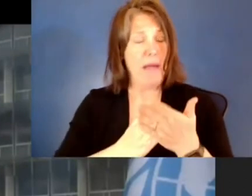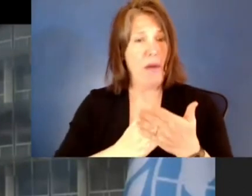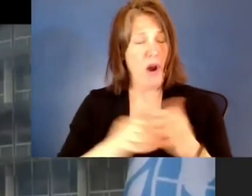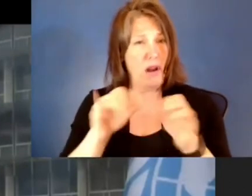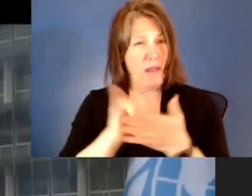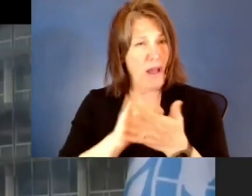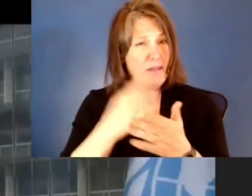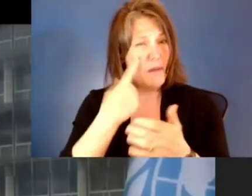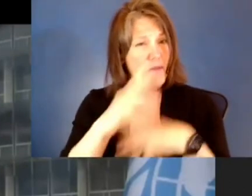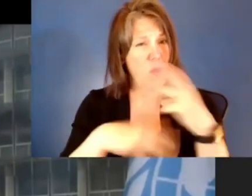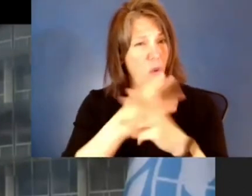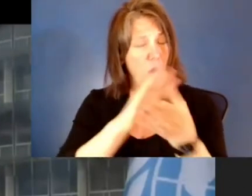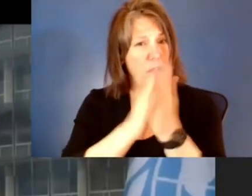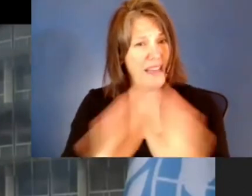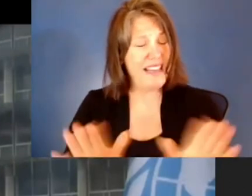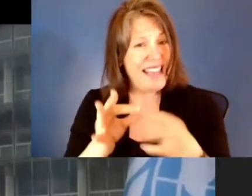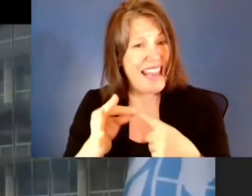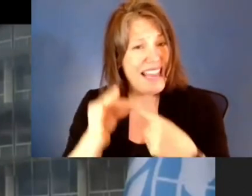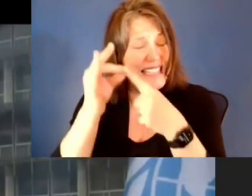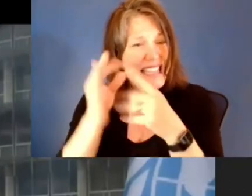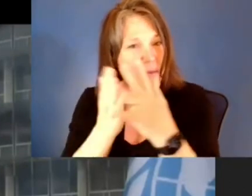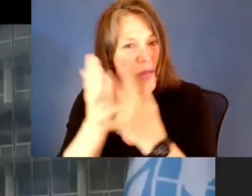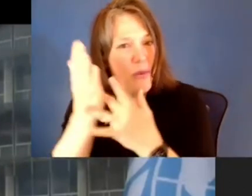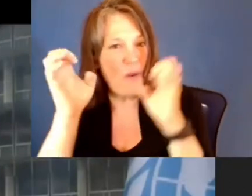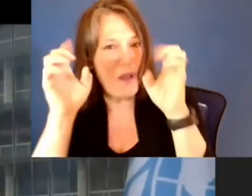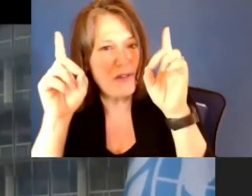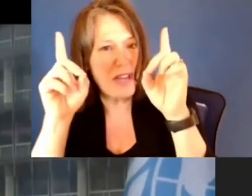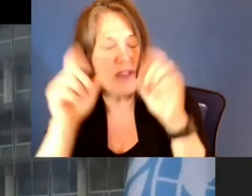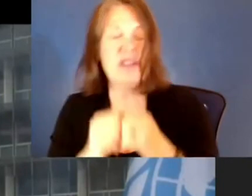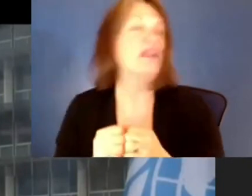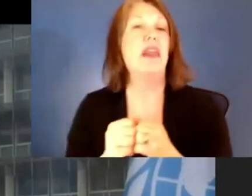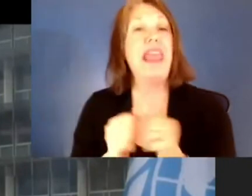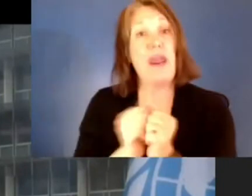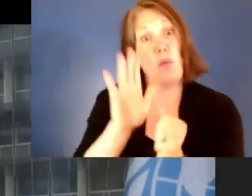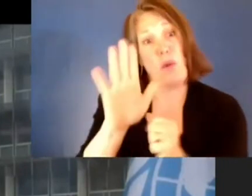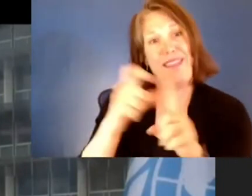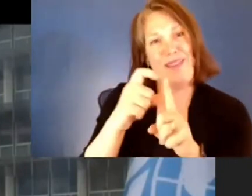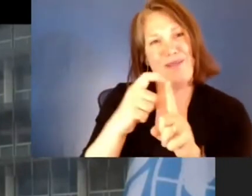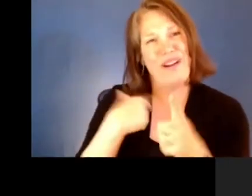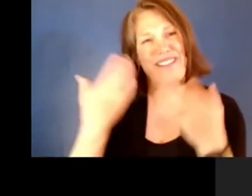through education. And with his words, I conclude. Thank you very much.